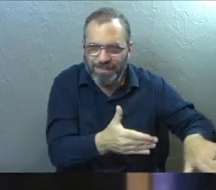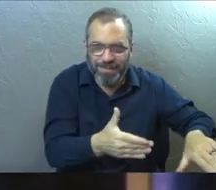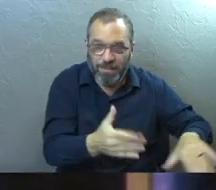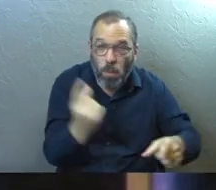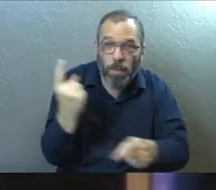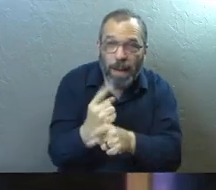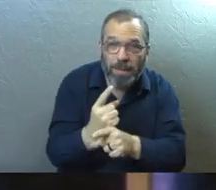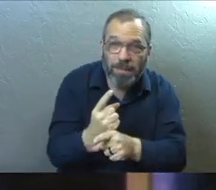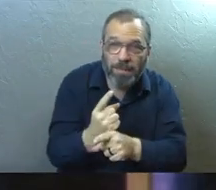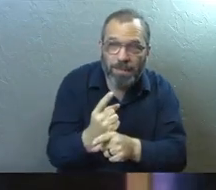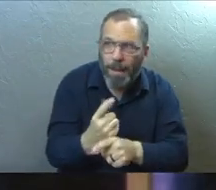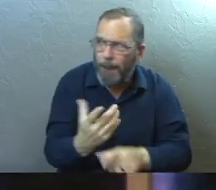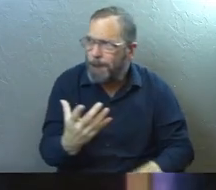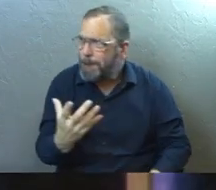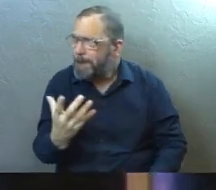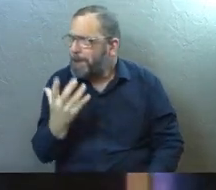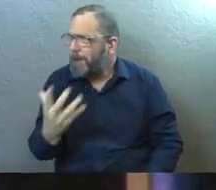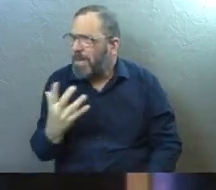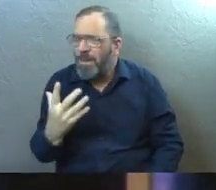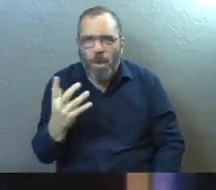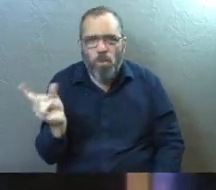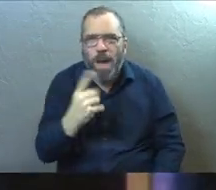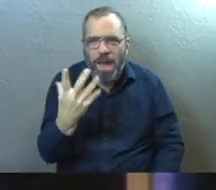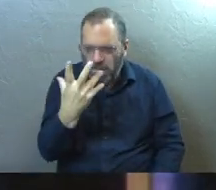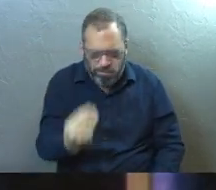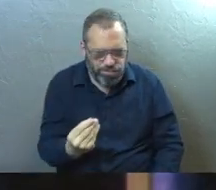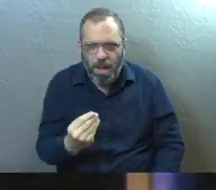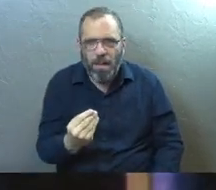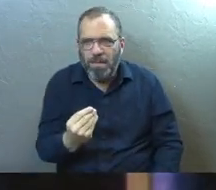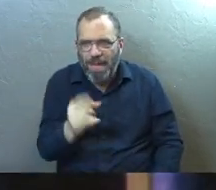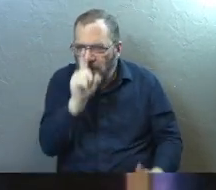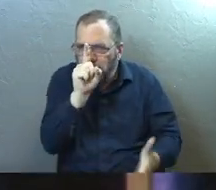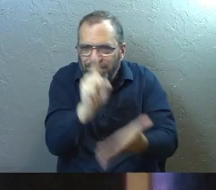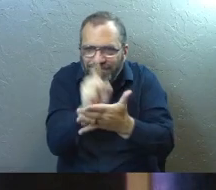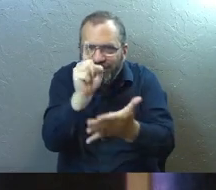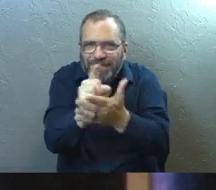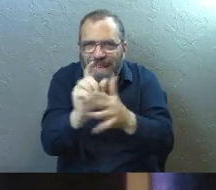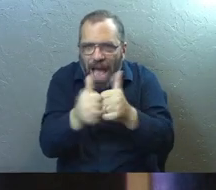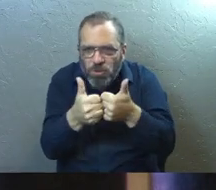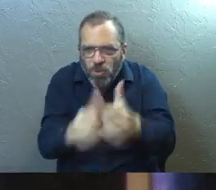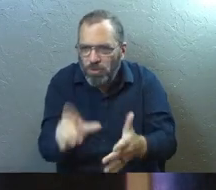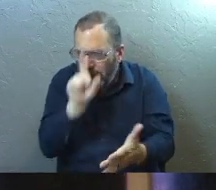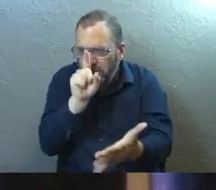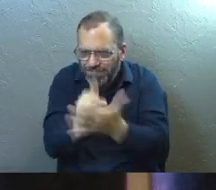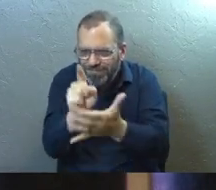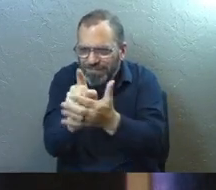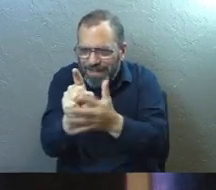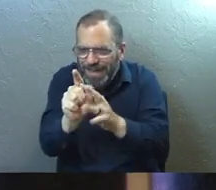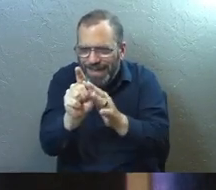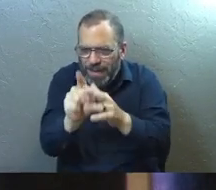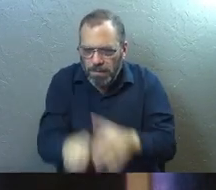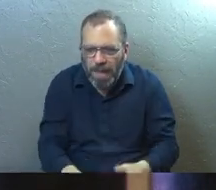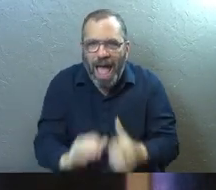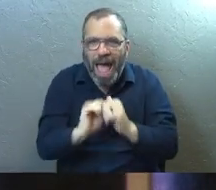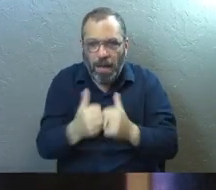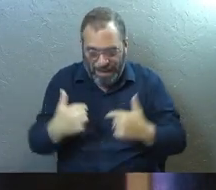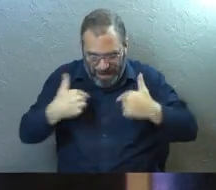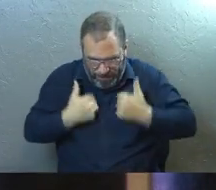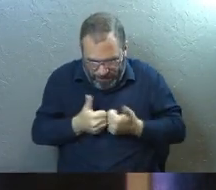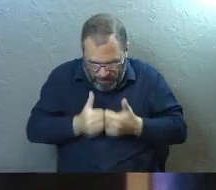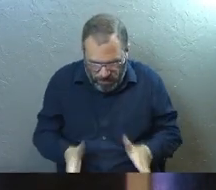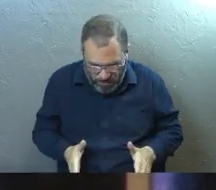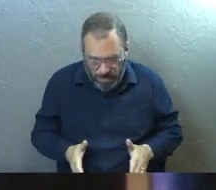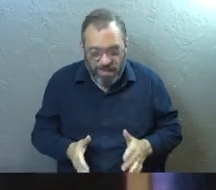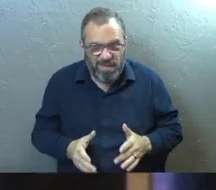Right? Like where'd it go? How did you lose it? How did I lose it?